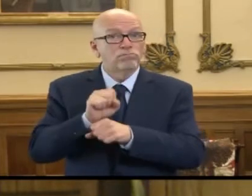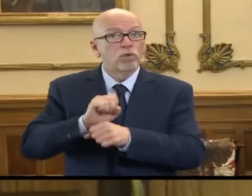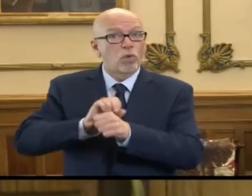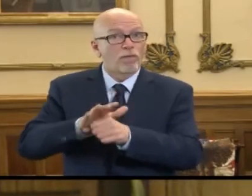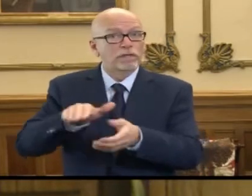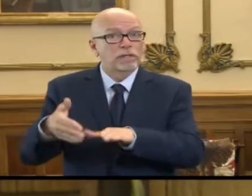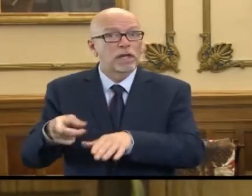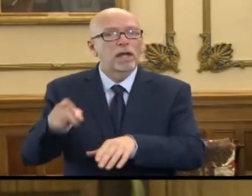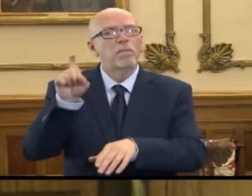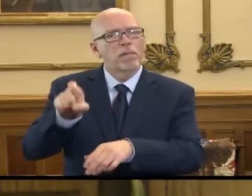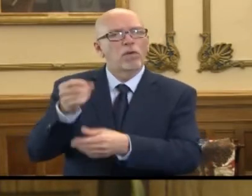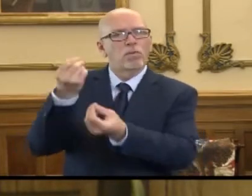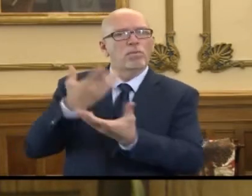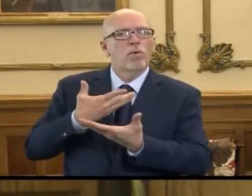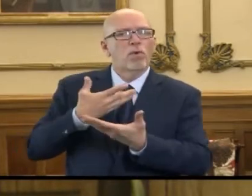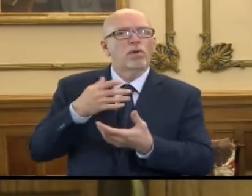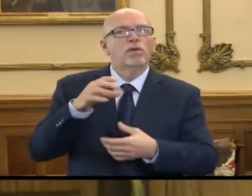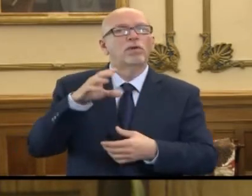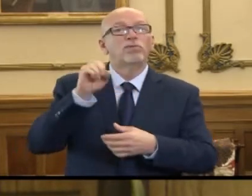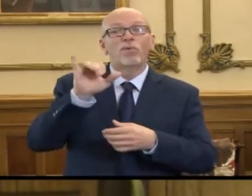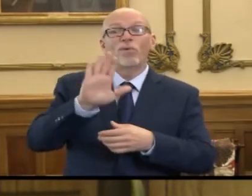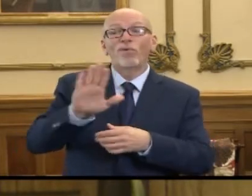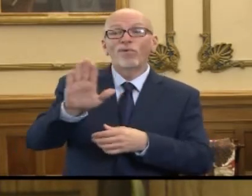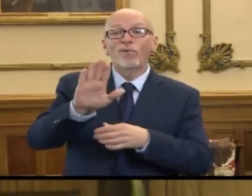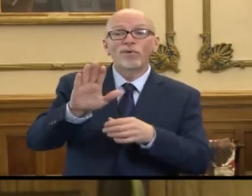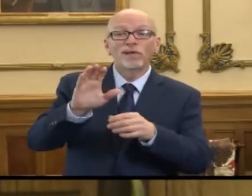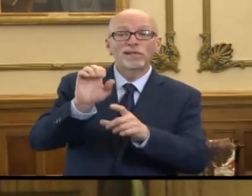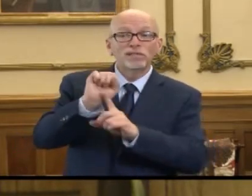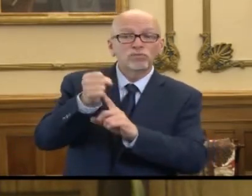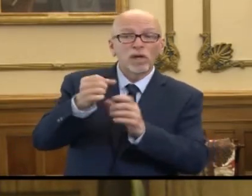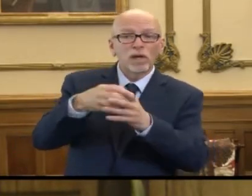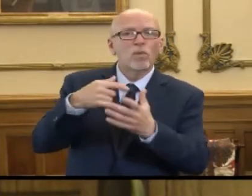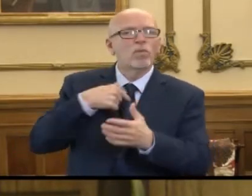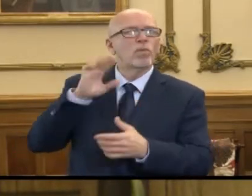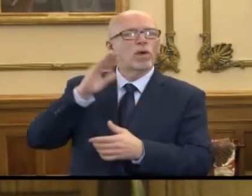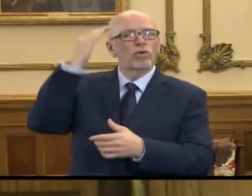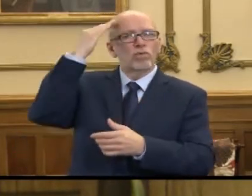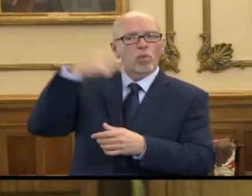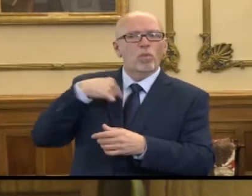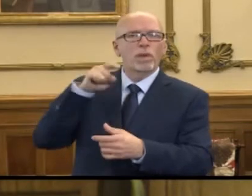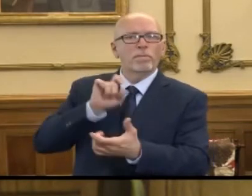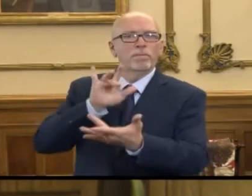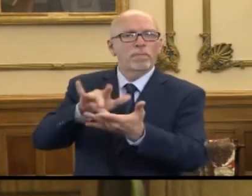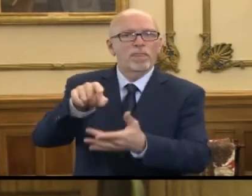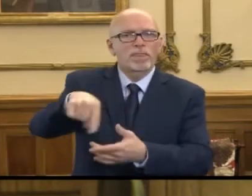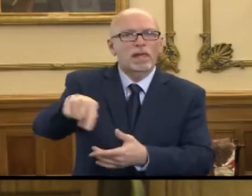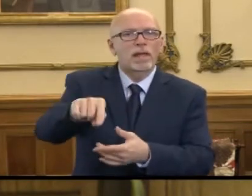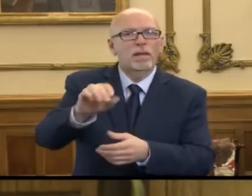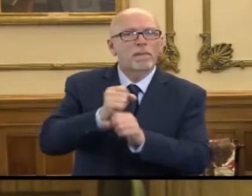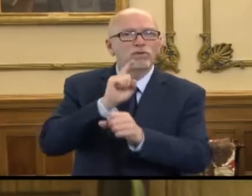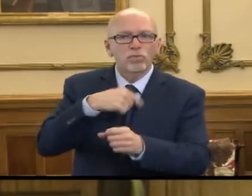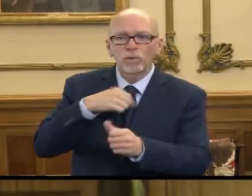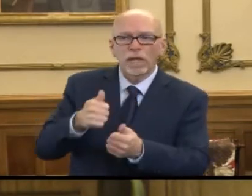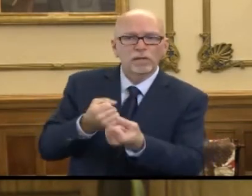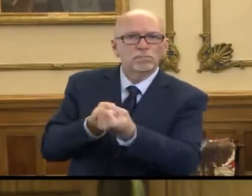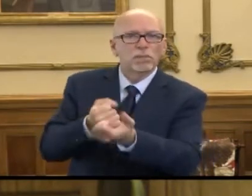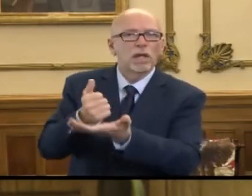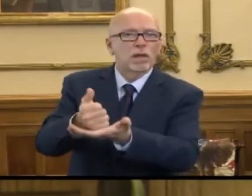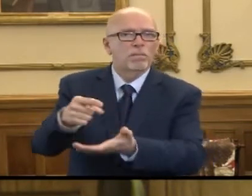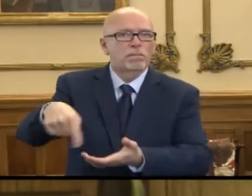reported, and that way, in that congregate setting, ISDH will know we need to be reaching out and finding out what we can do to help you.